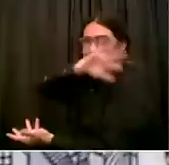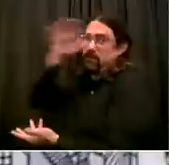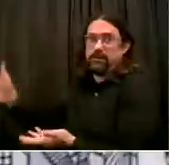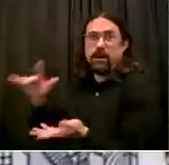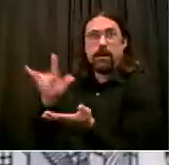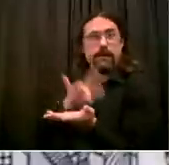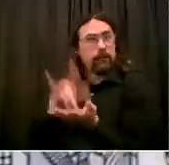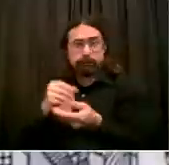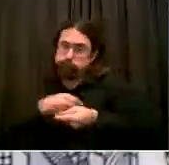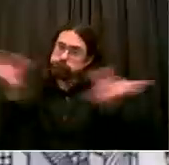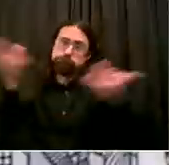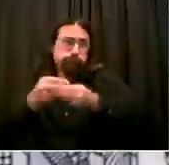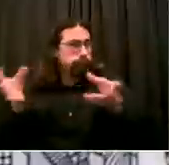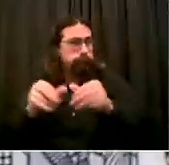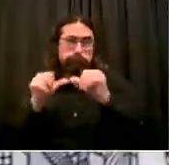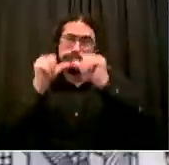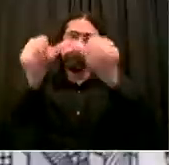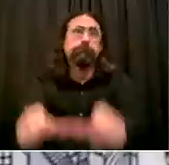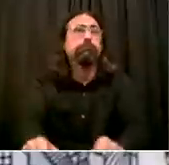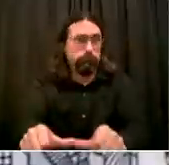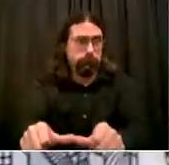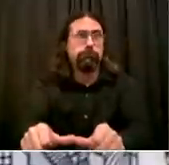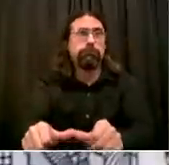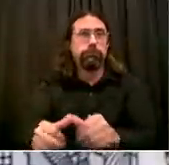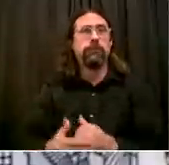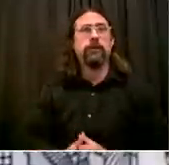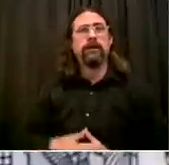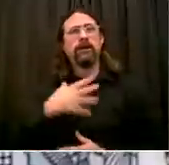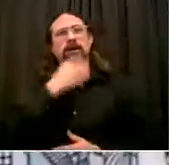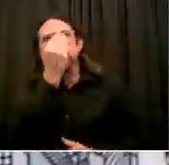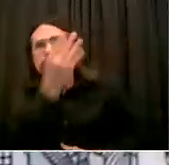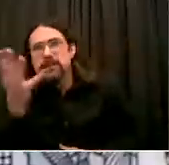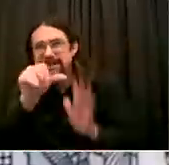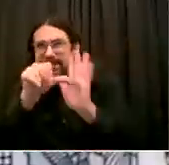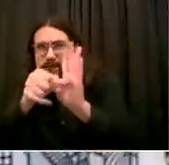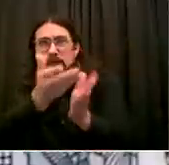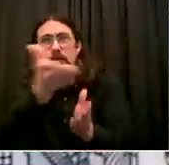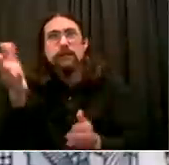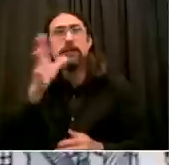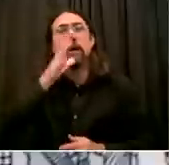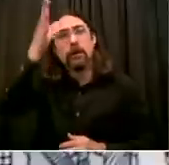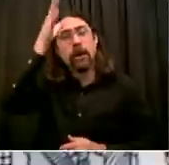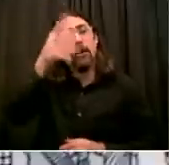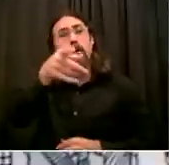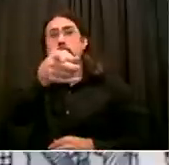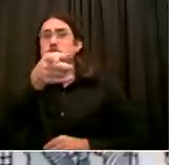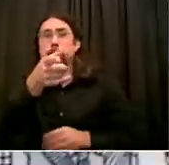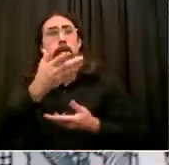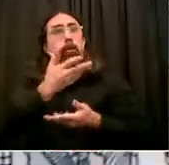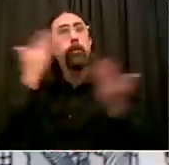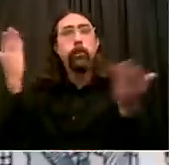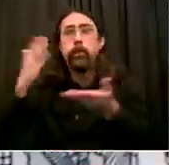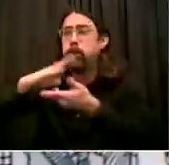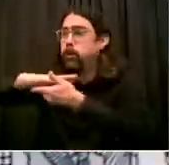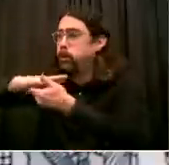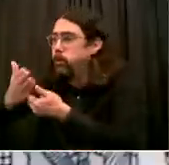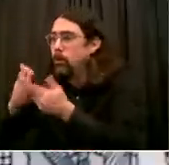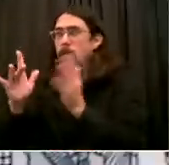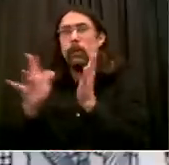technology they have available. But if there's other folks who need them, we're going to get it to them. And it's as simple as that.